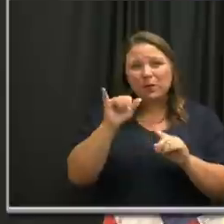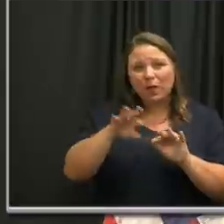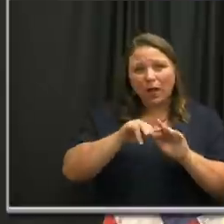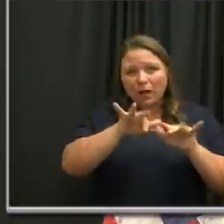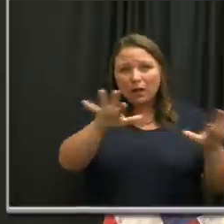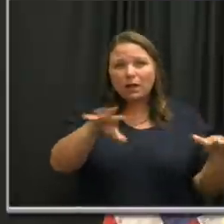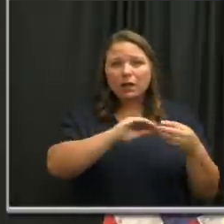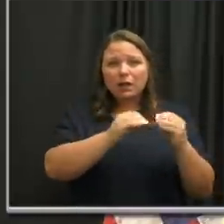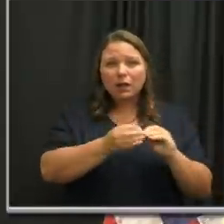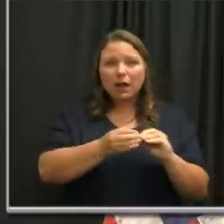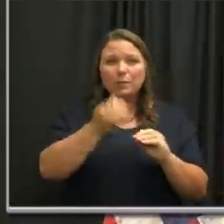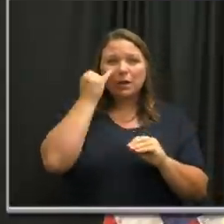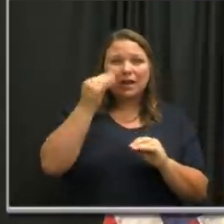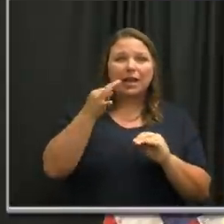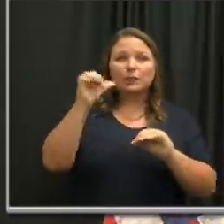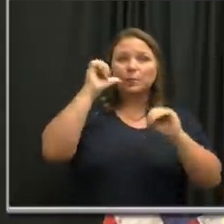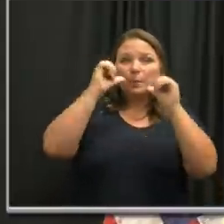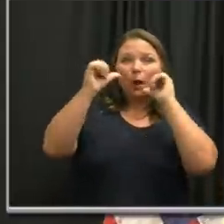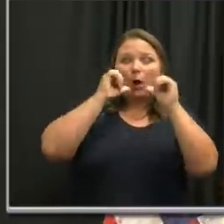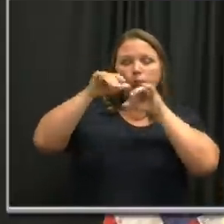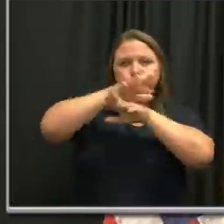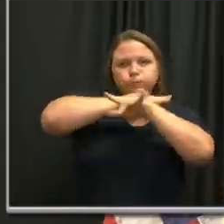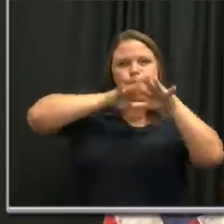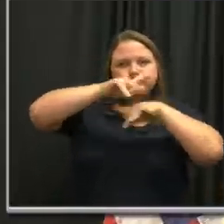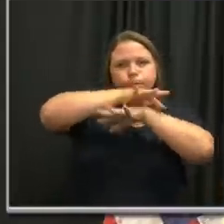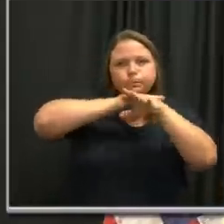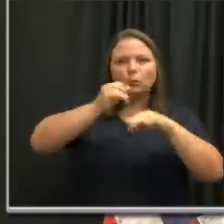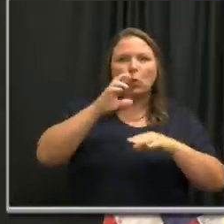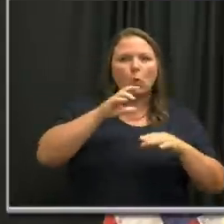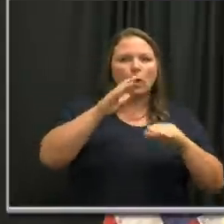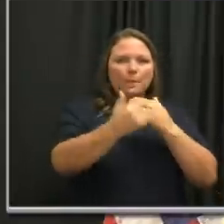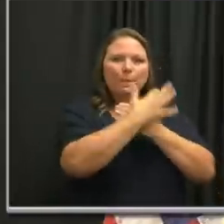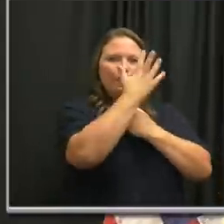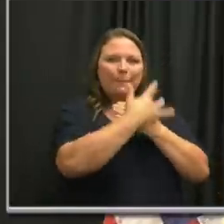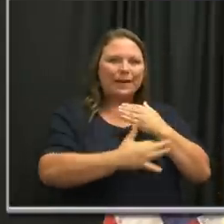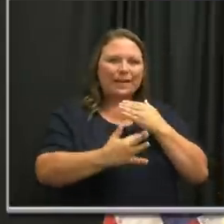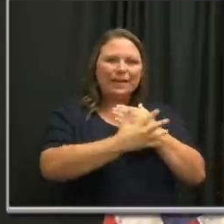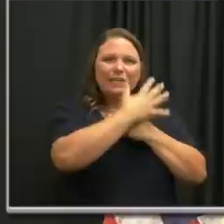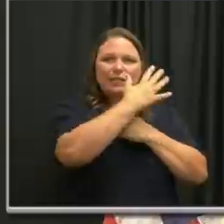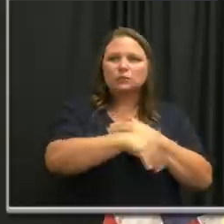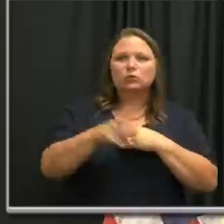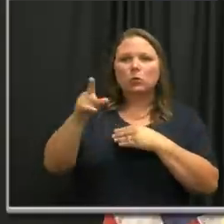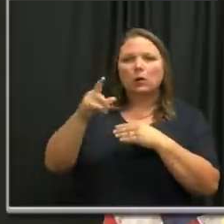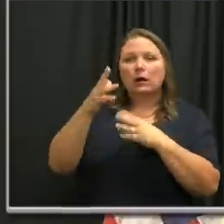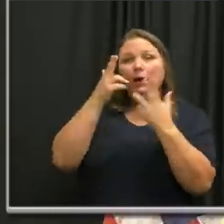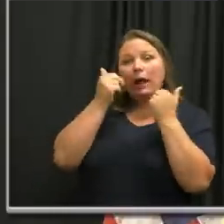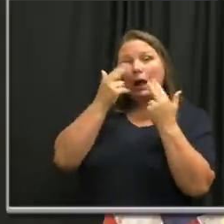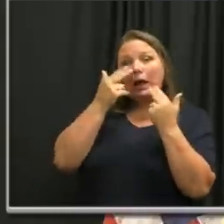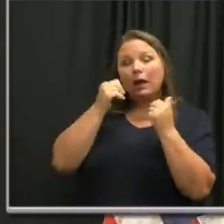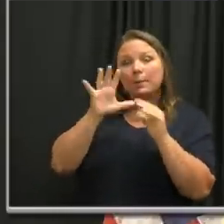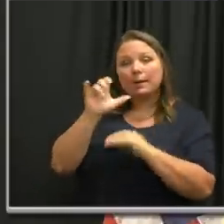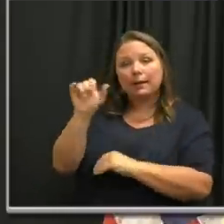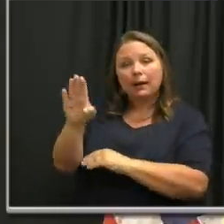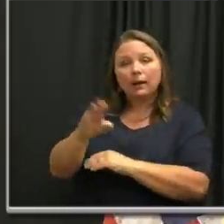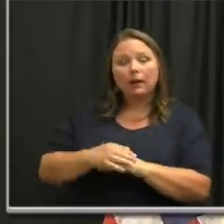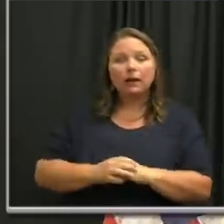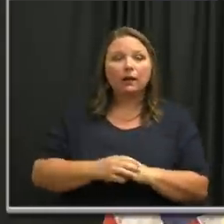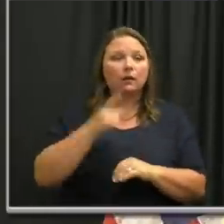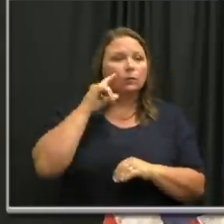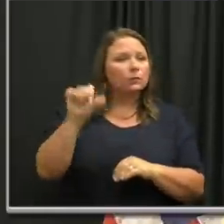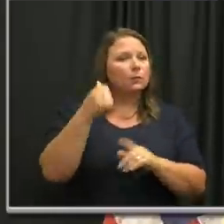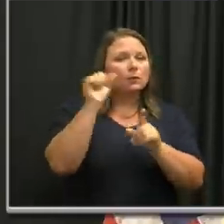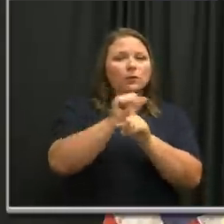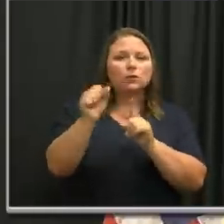number would be in a crowded bar, on a crowded beach, in a crowded comedy club, or in any other